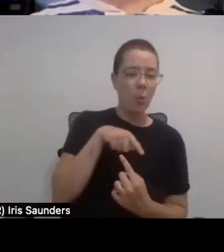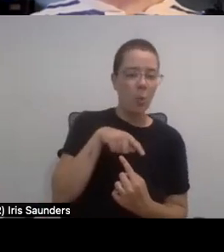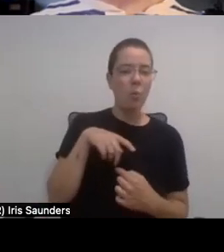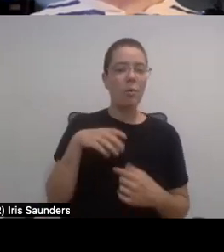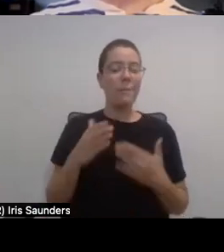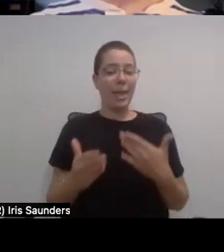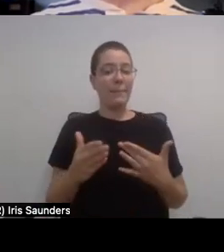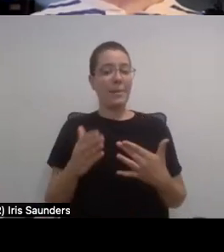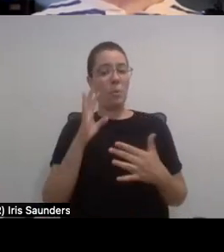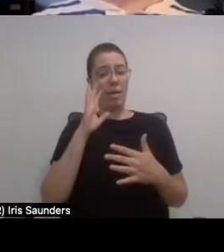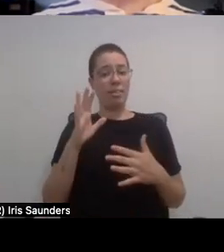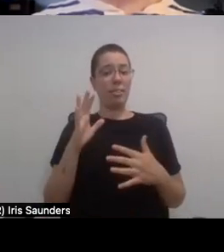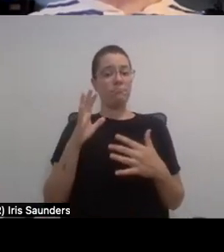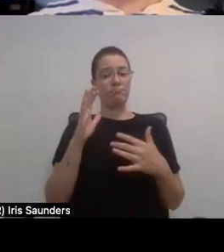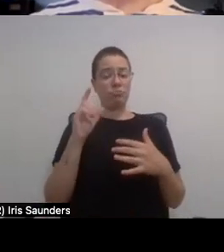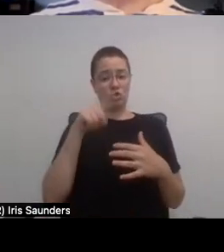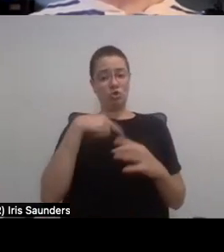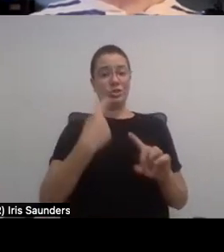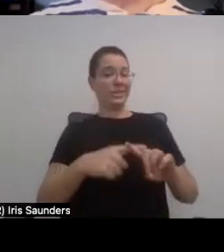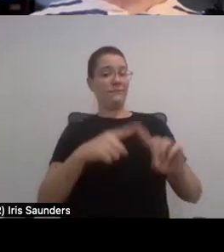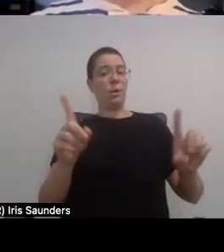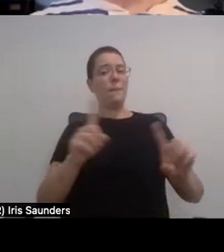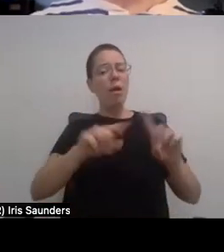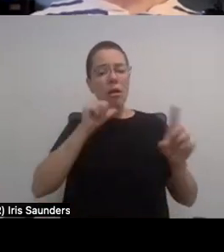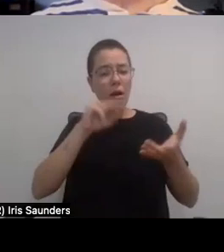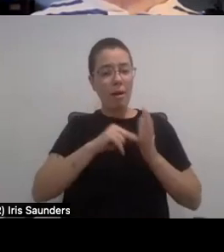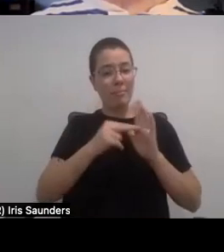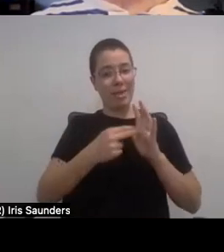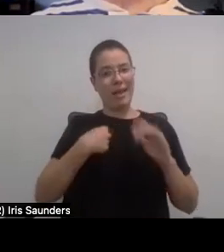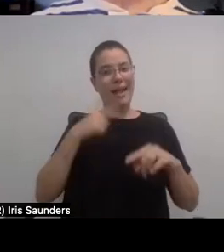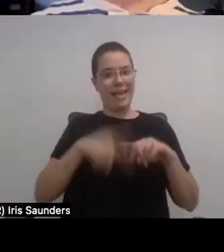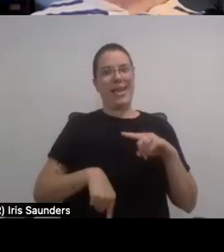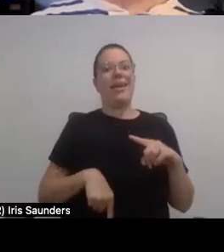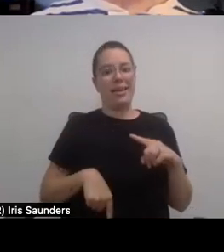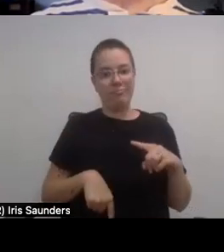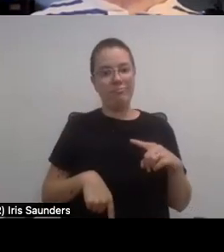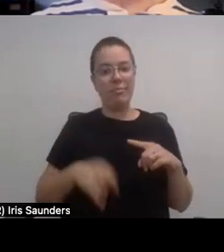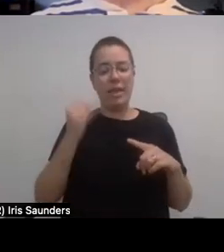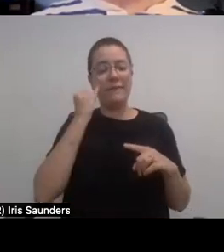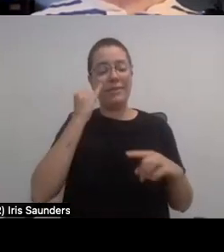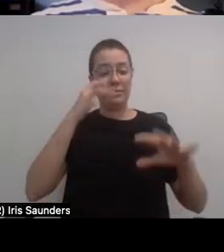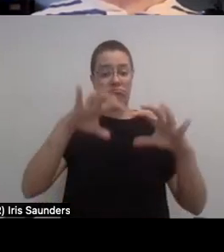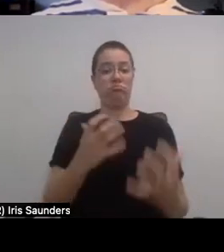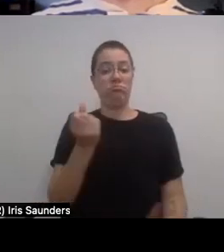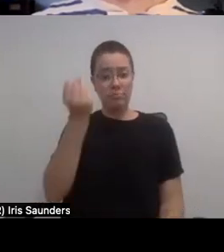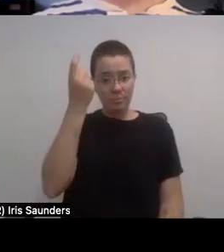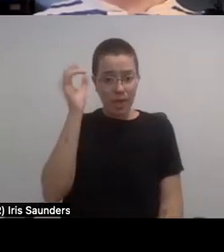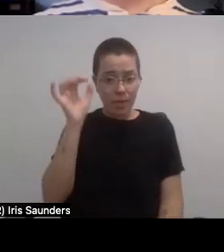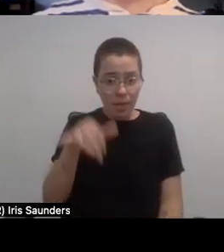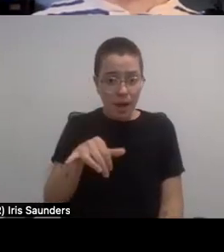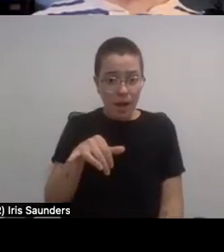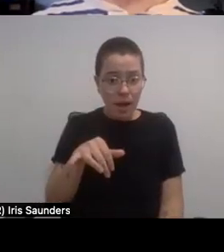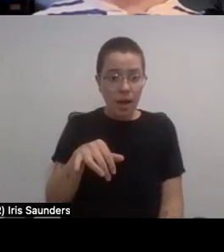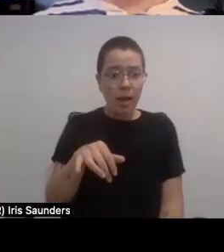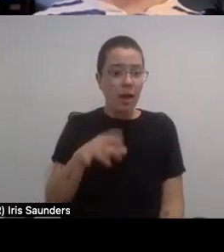but it doesn't mean it can't be done. And I think if the industry understood it in that way, I think